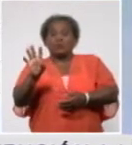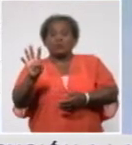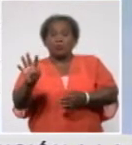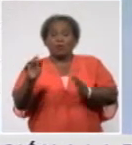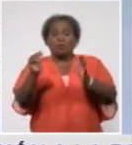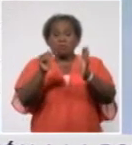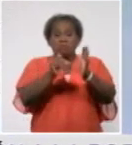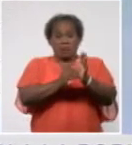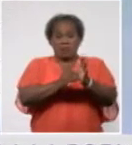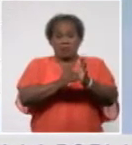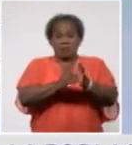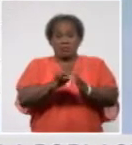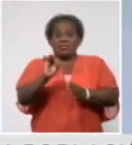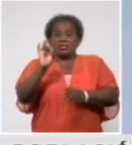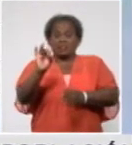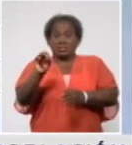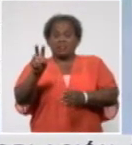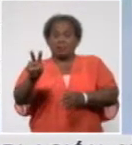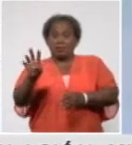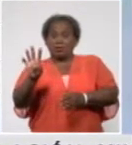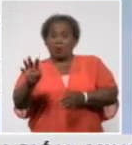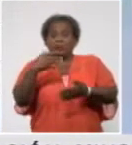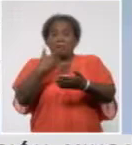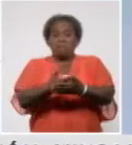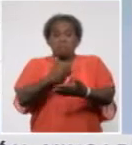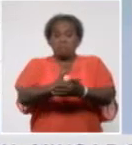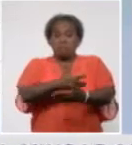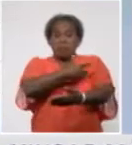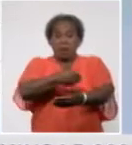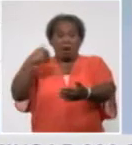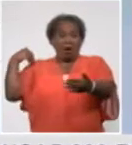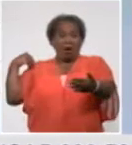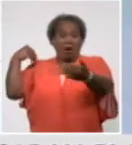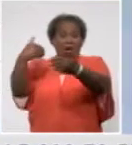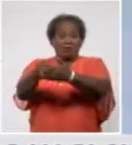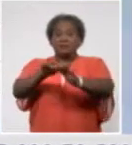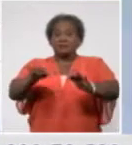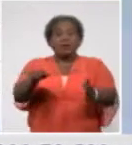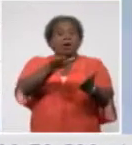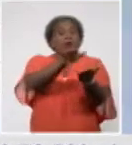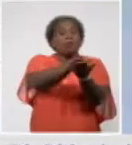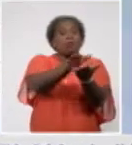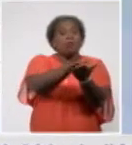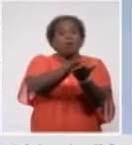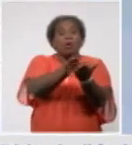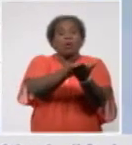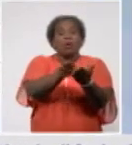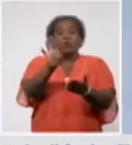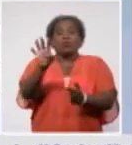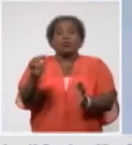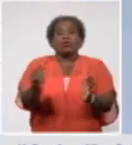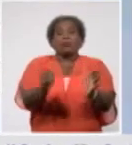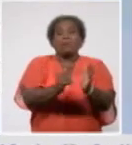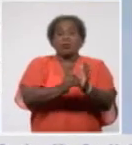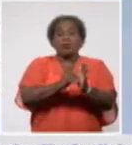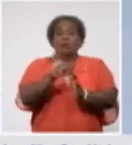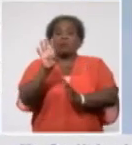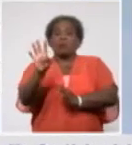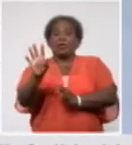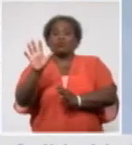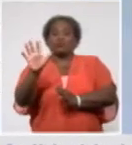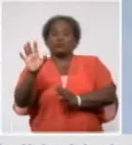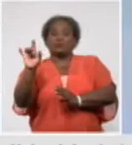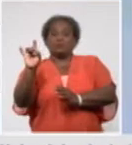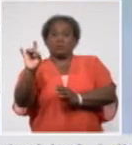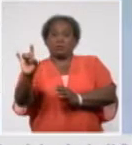of which 4,459 people, or 0.98